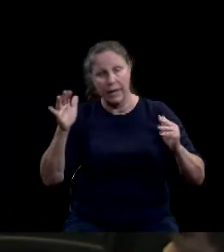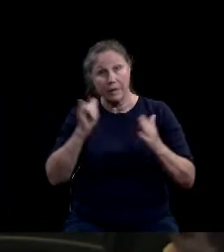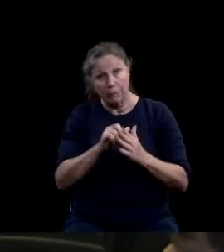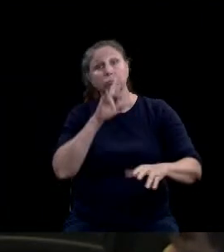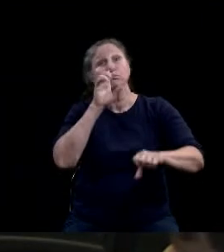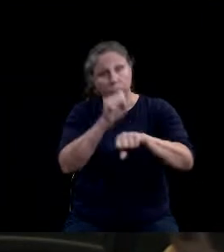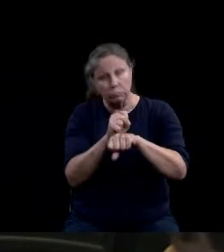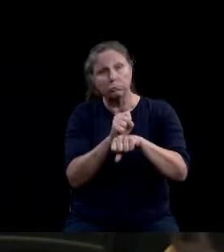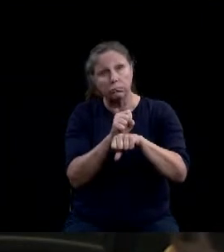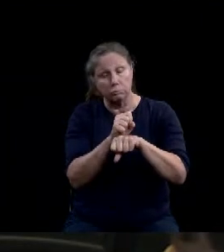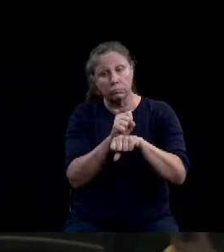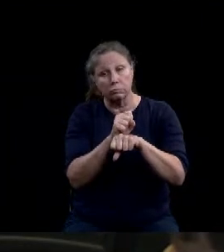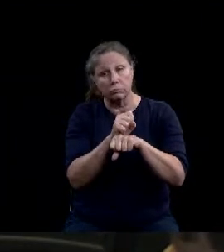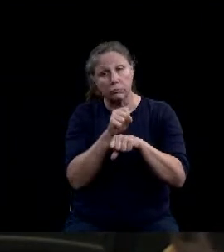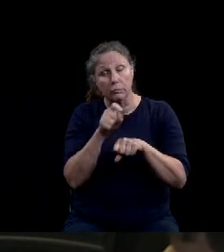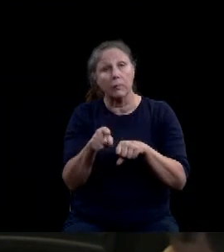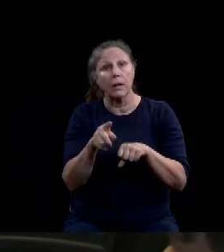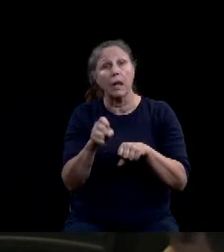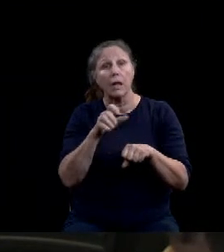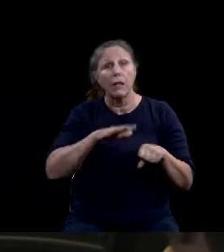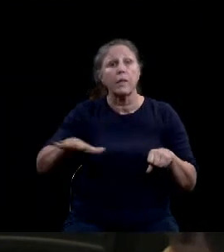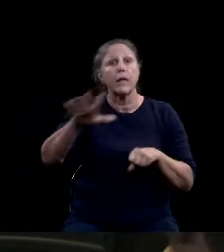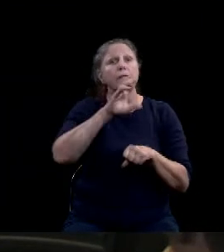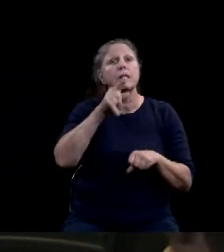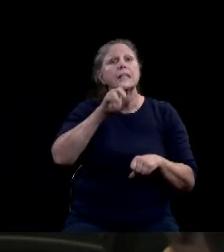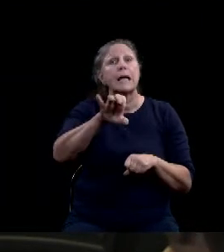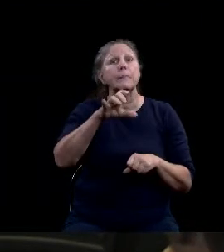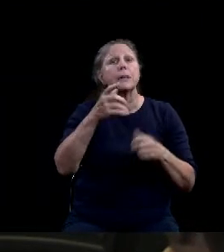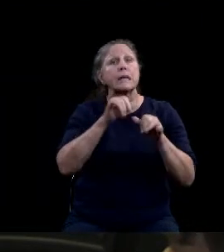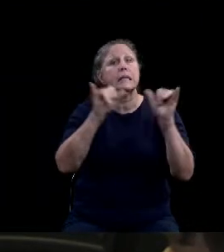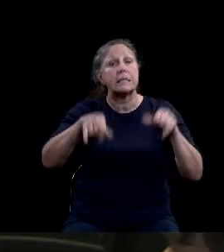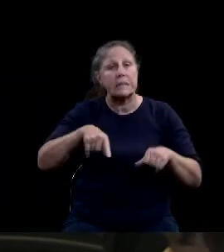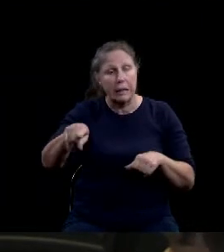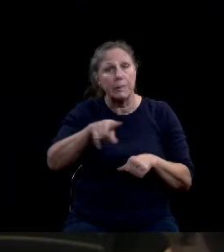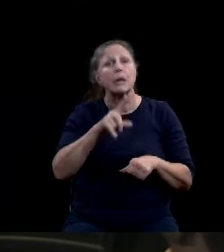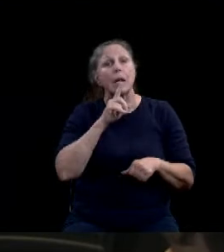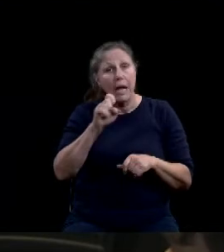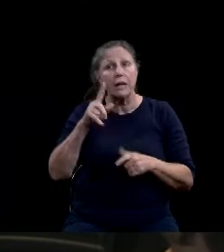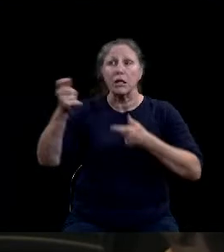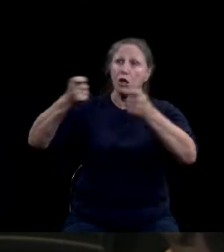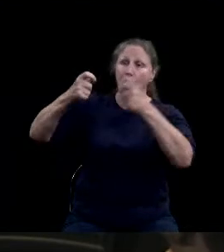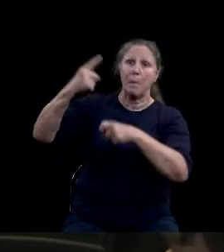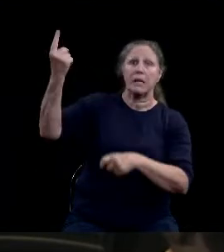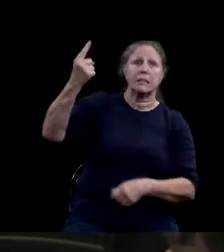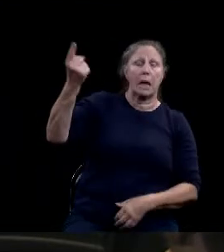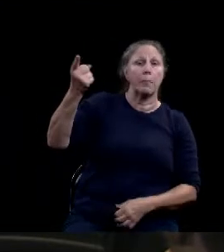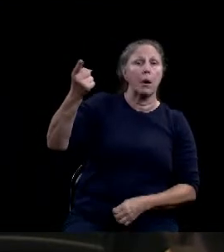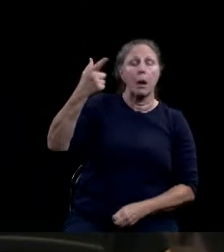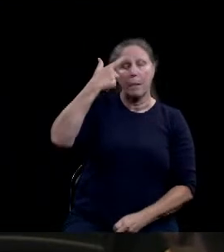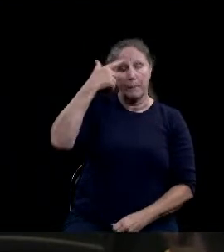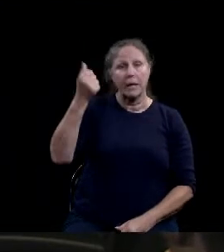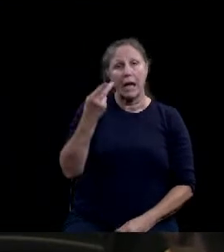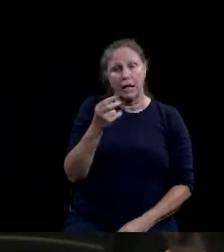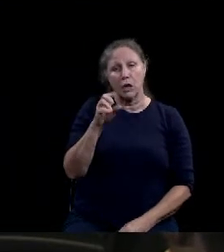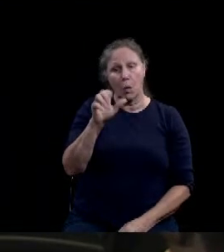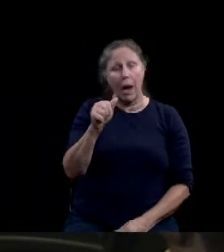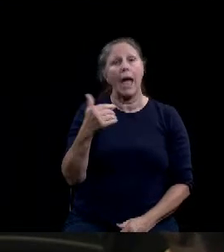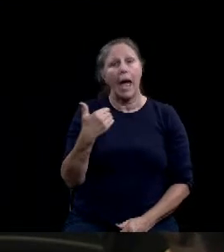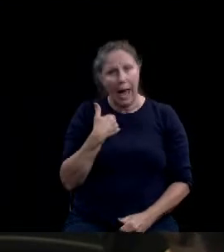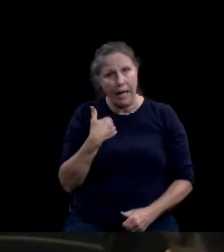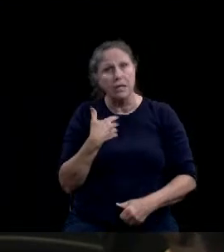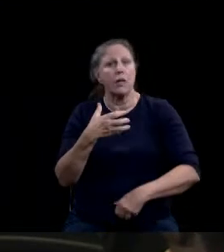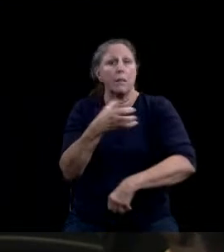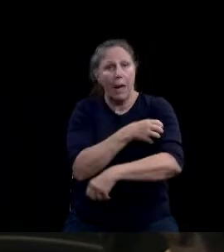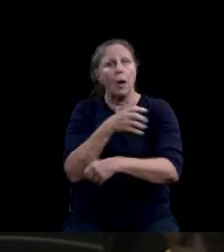septic systems. So it is governed by somebody because the HOA actually has the authority to prevent somebody from building something to